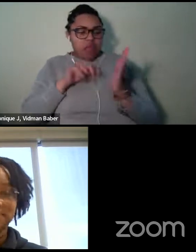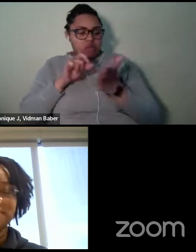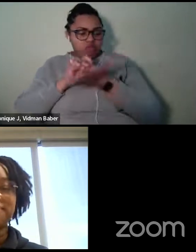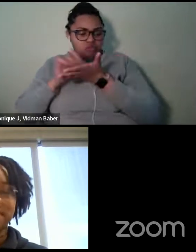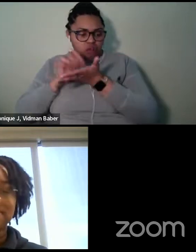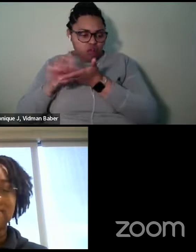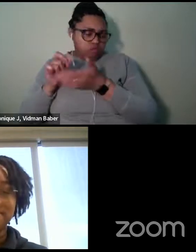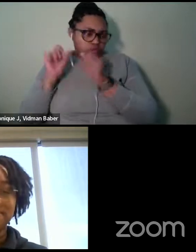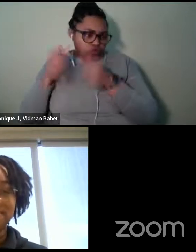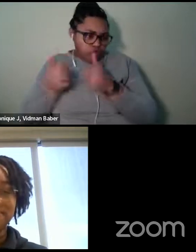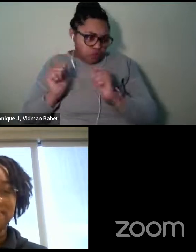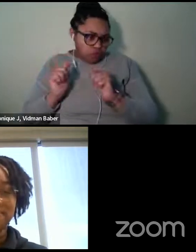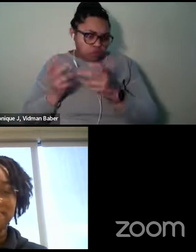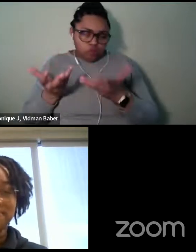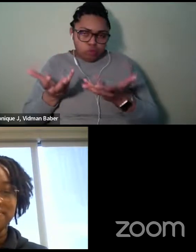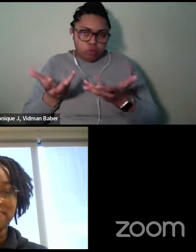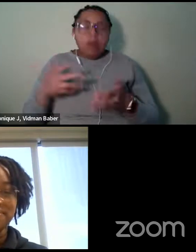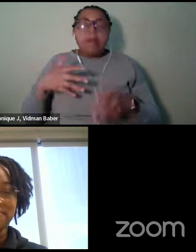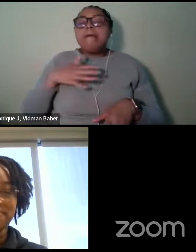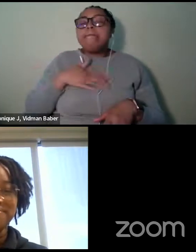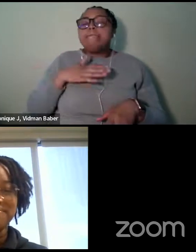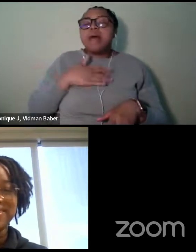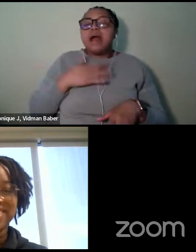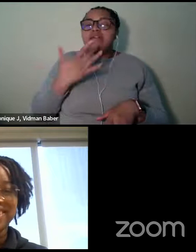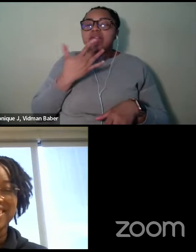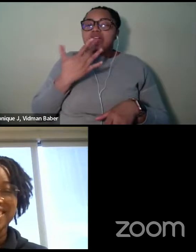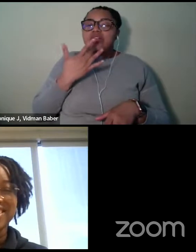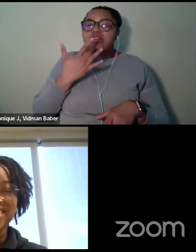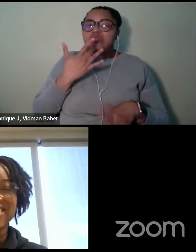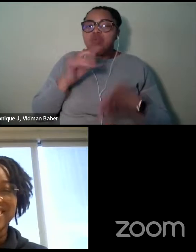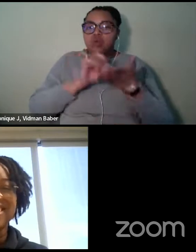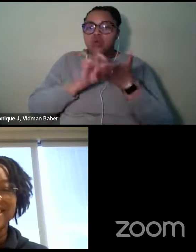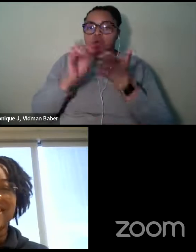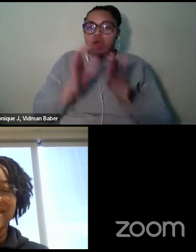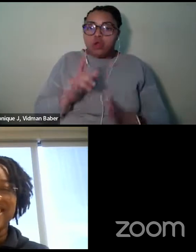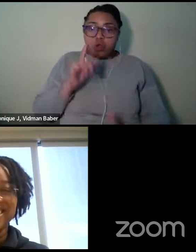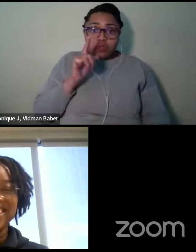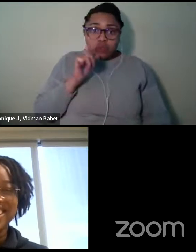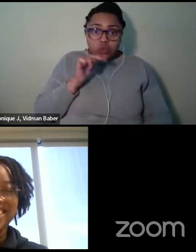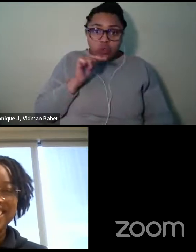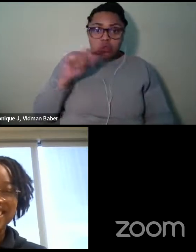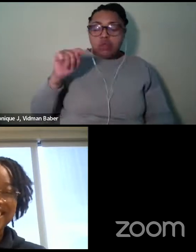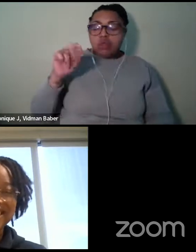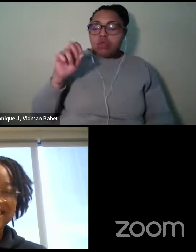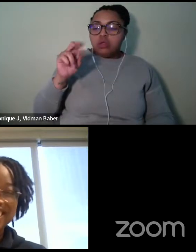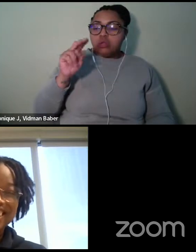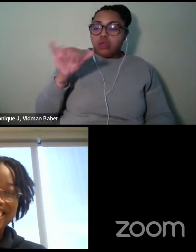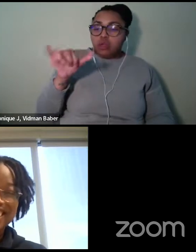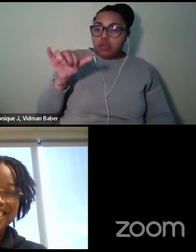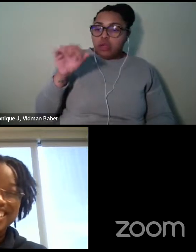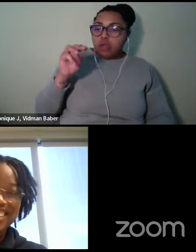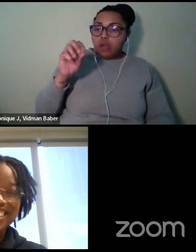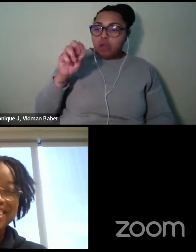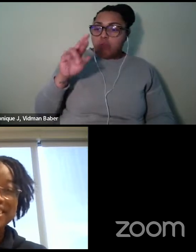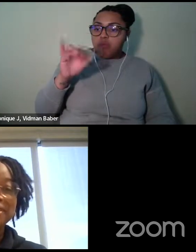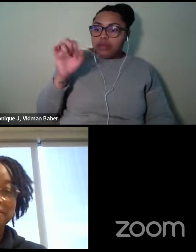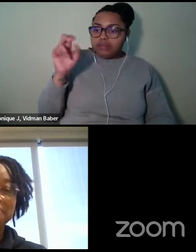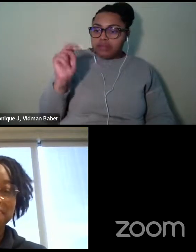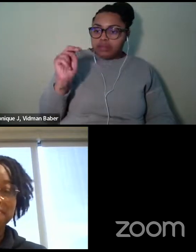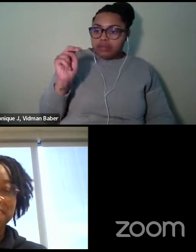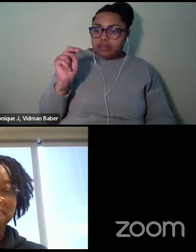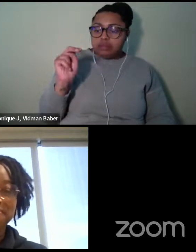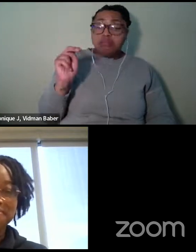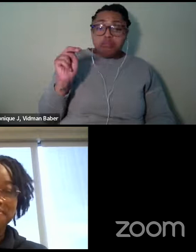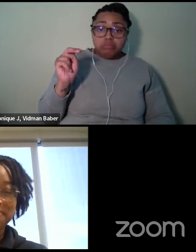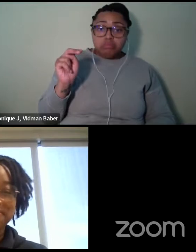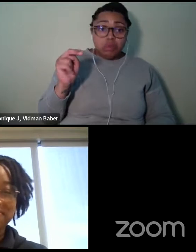but you know, I'm no Toni Morrison, but still she was like the goal, you know, she was